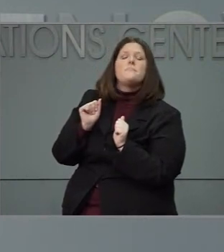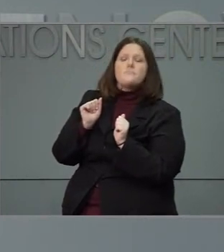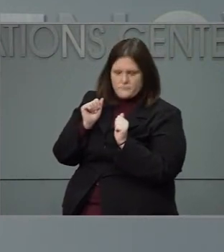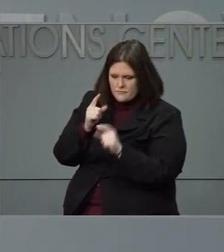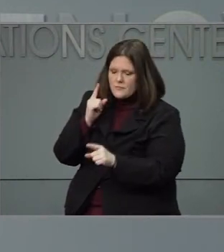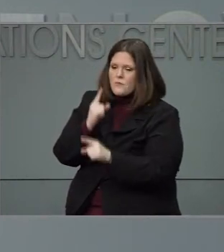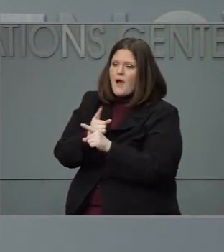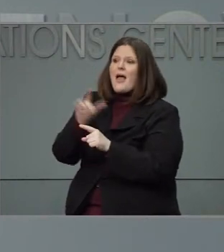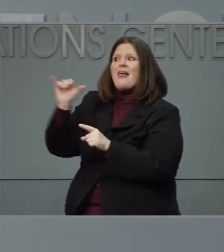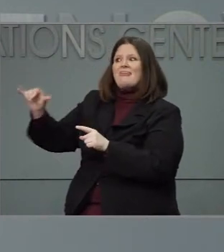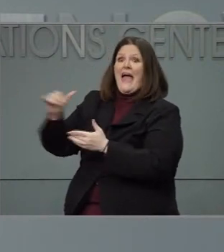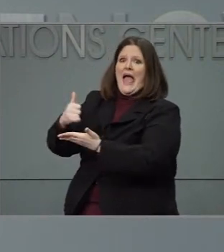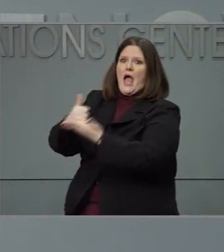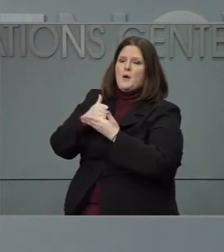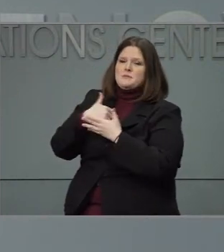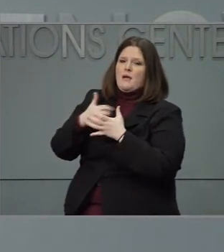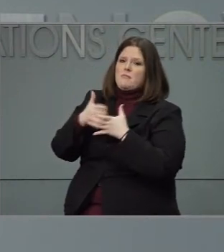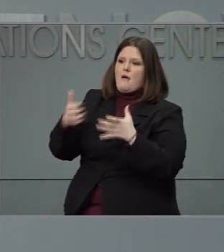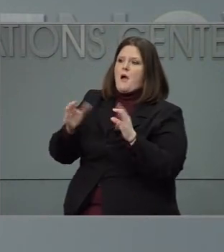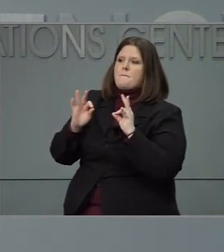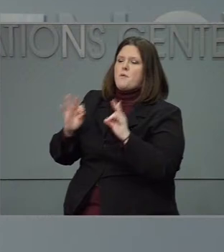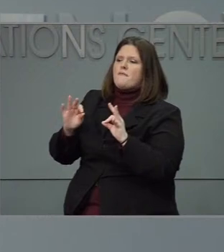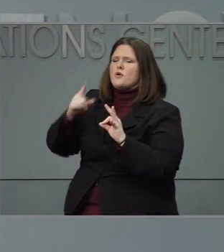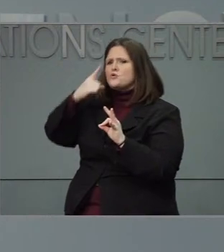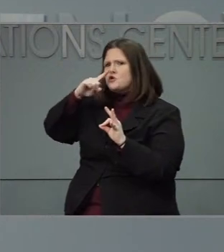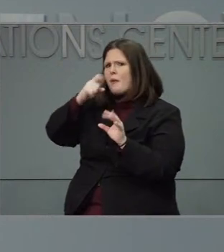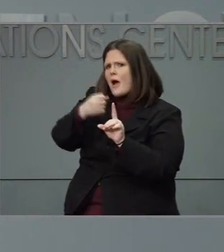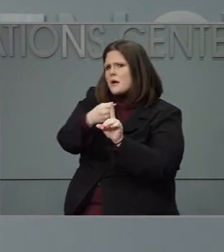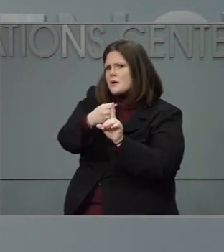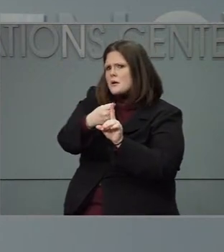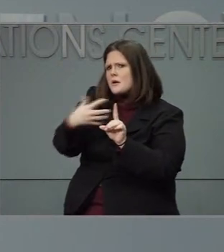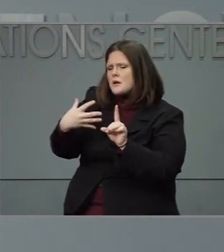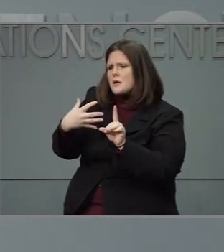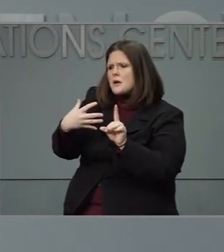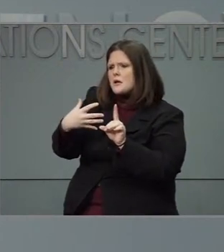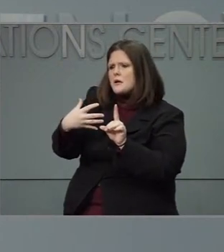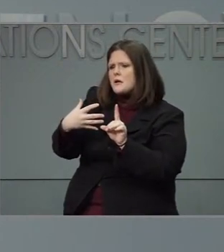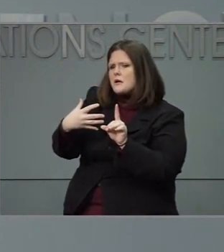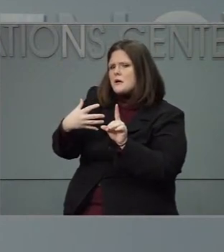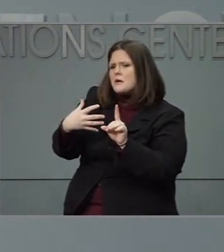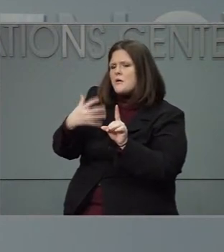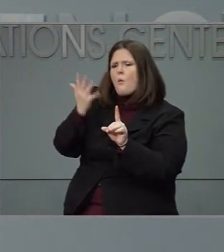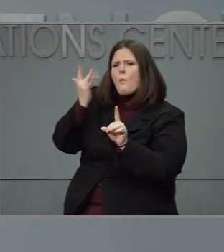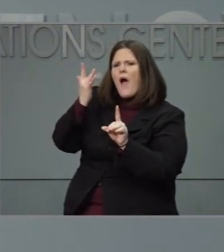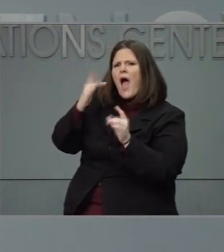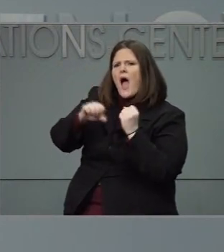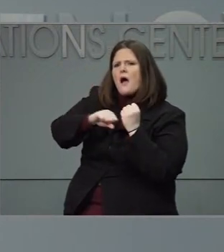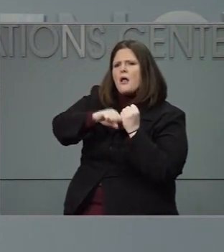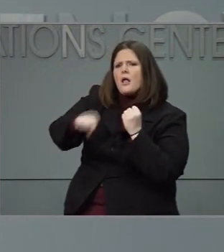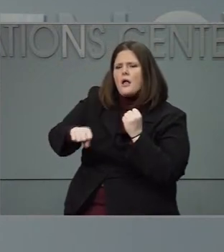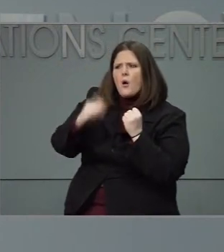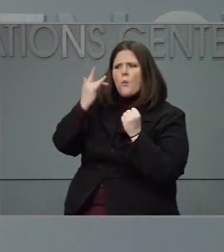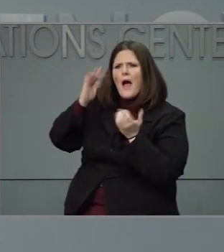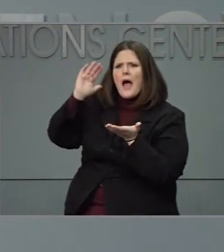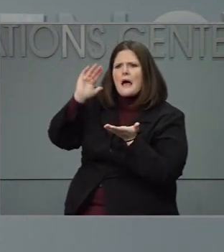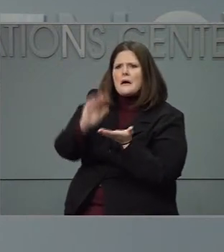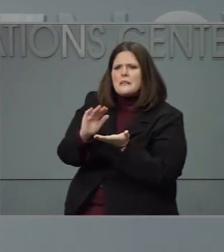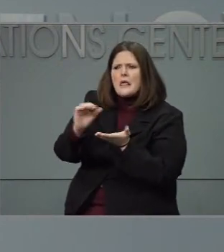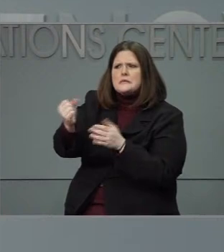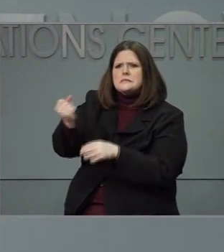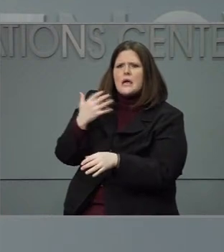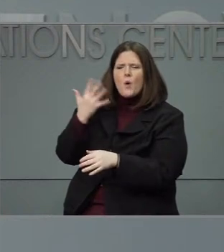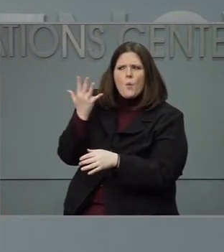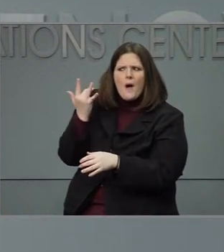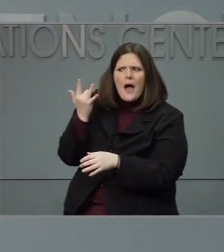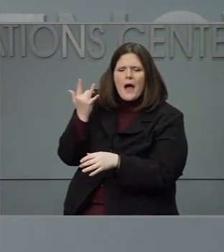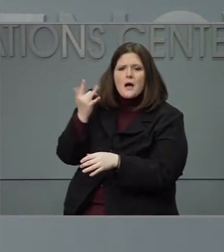That's very helpful. Could you just sort of explain what you attribute the slowdown to? We know there was we were